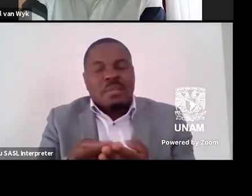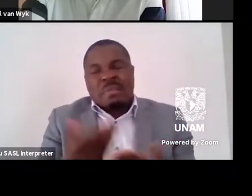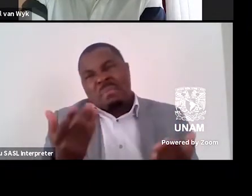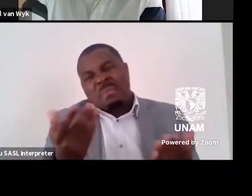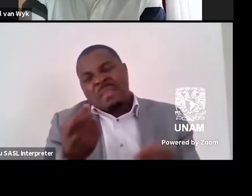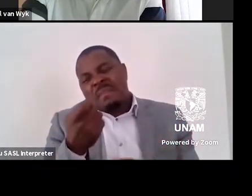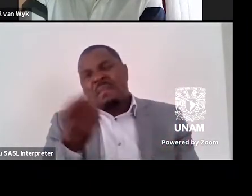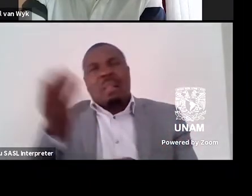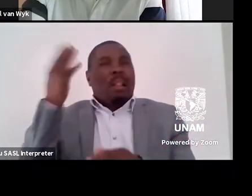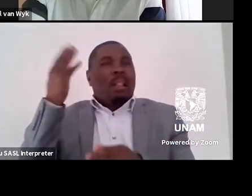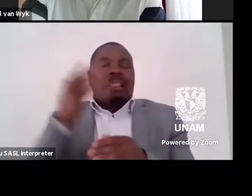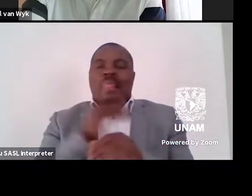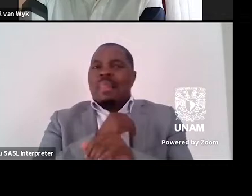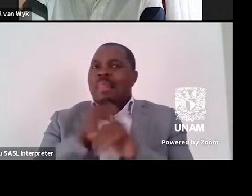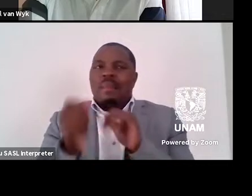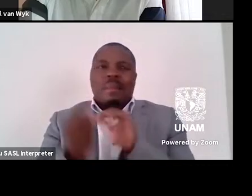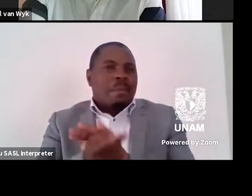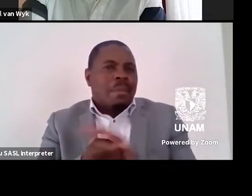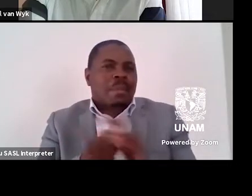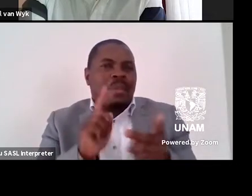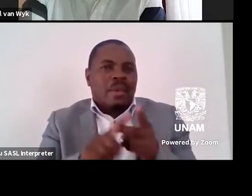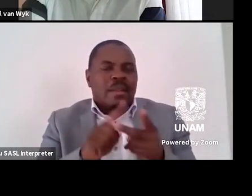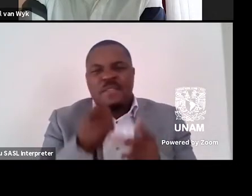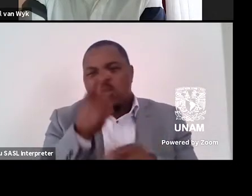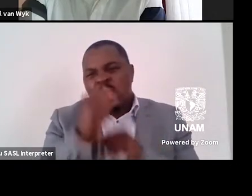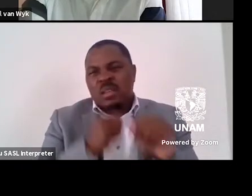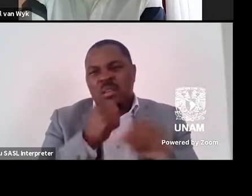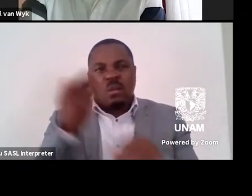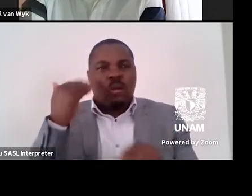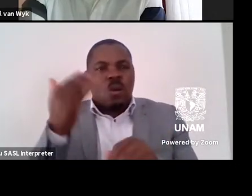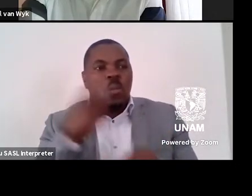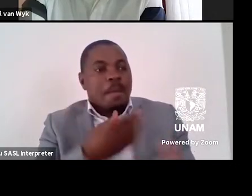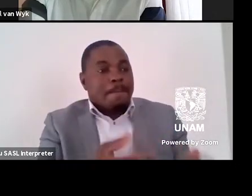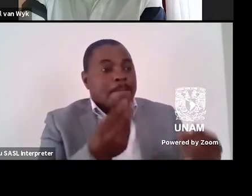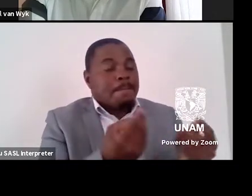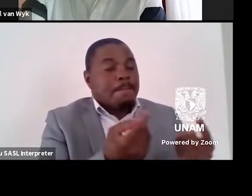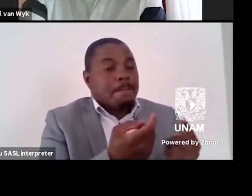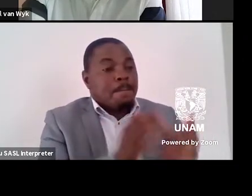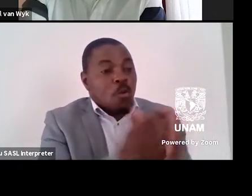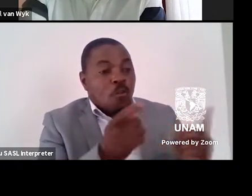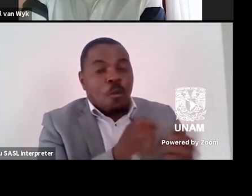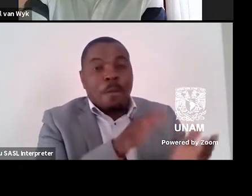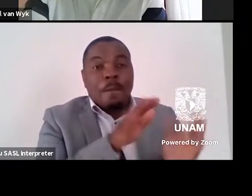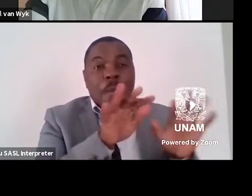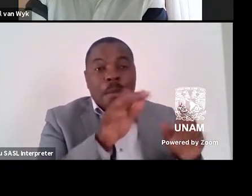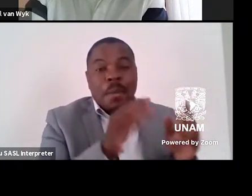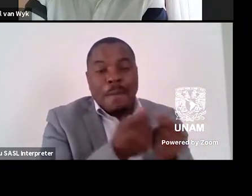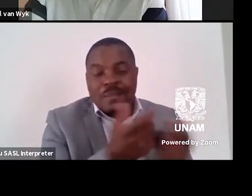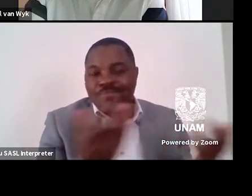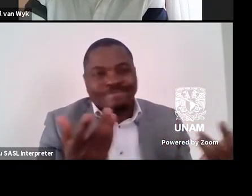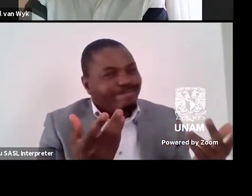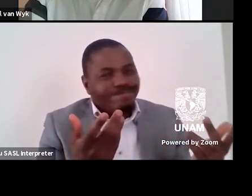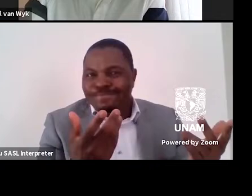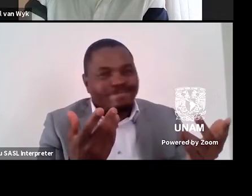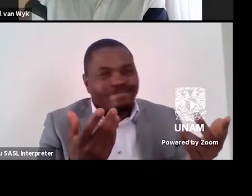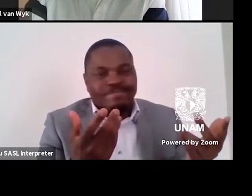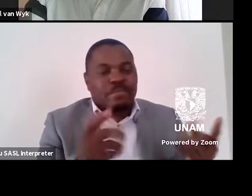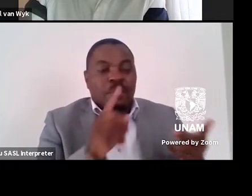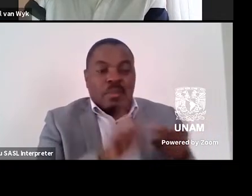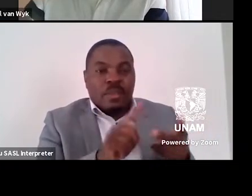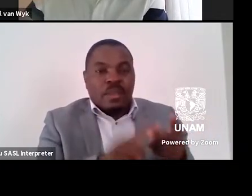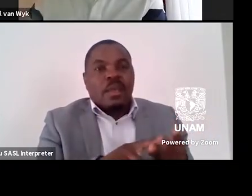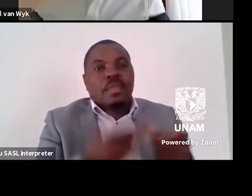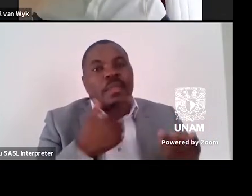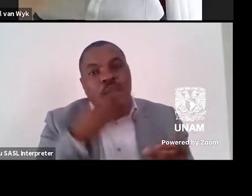it was difficult to find books that didn't stem from public money. This may seem like the efforts of a state that is deeply interest